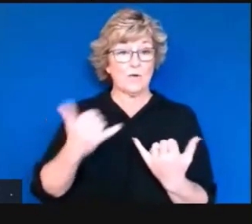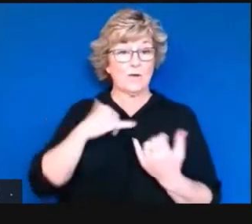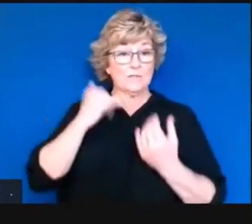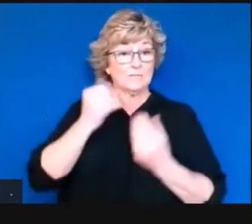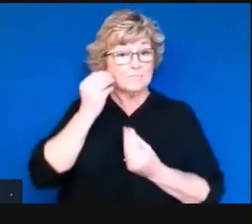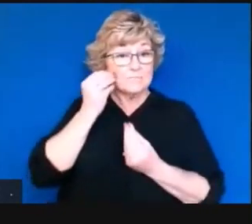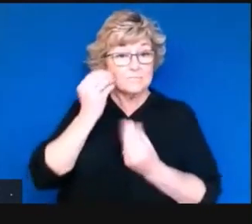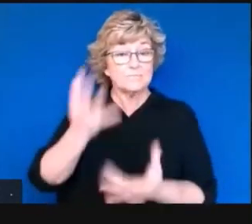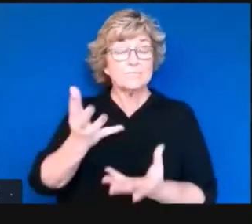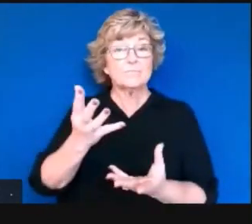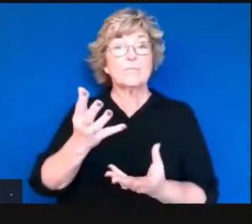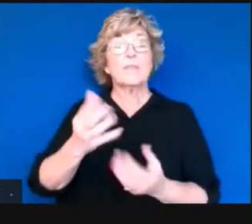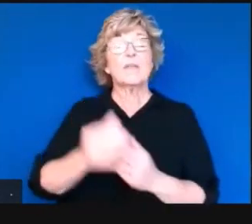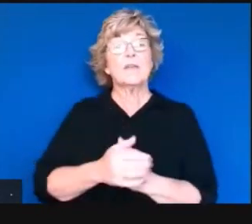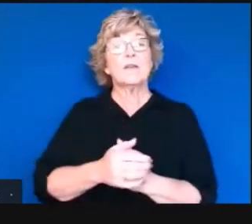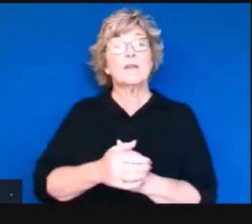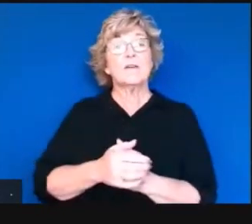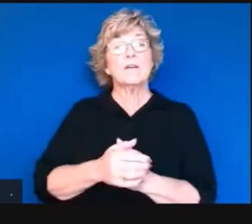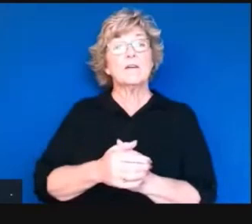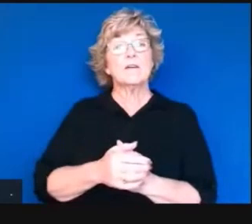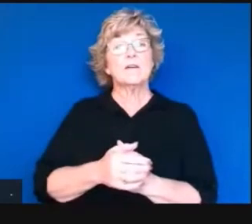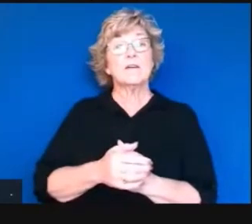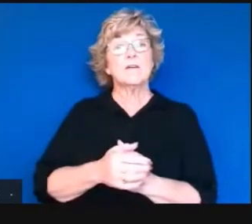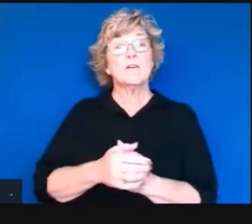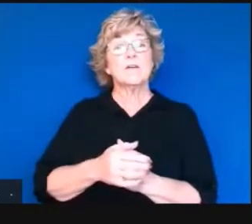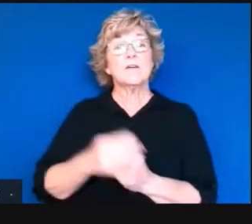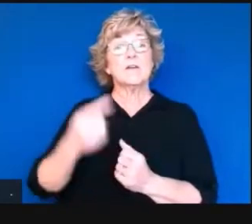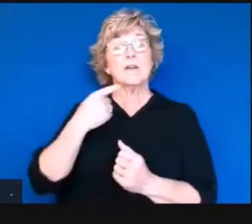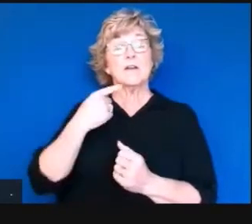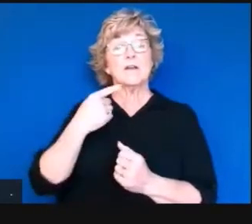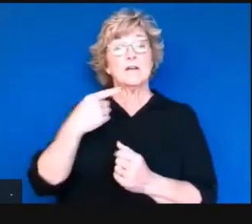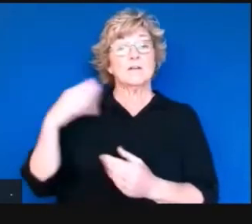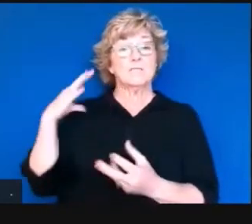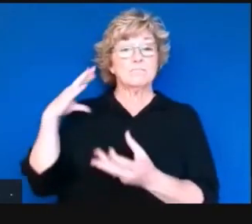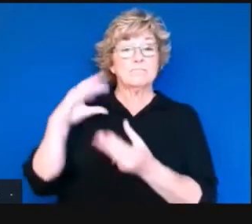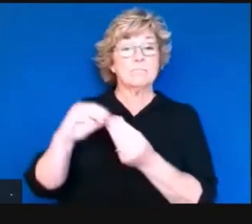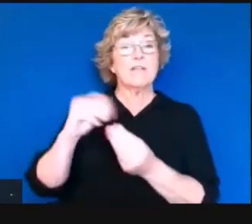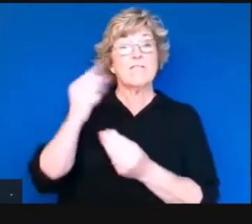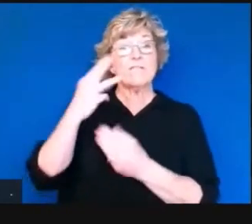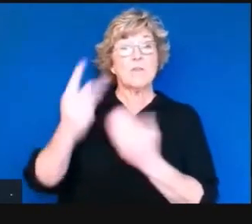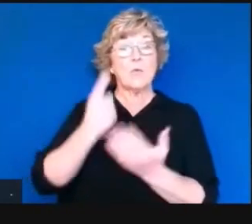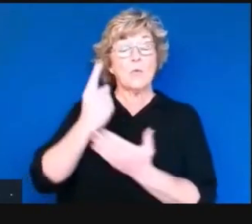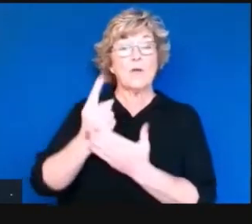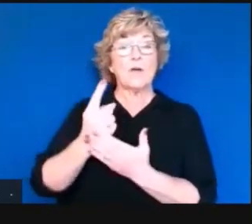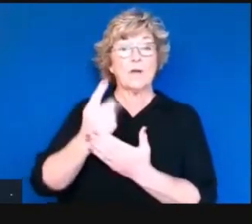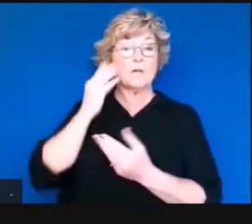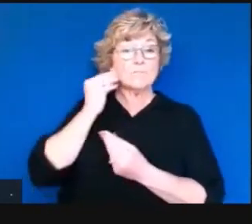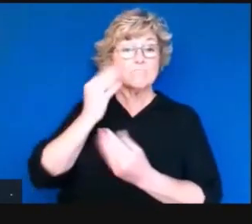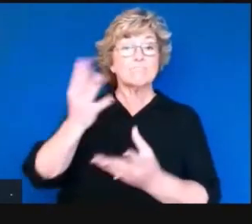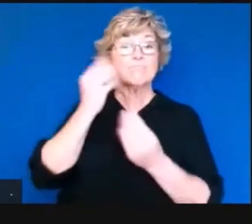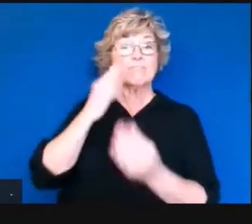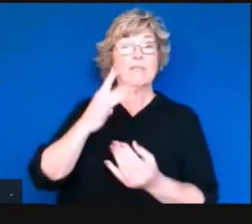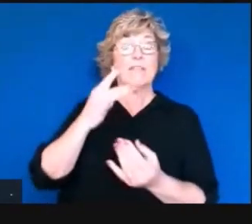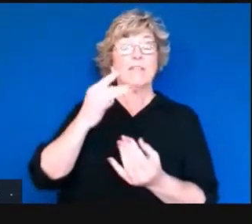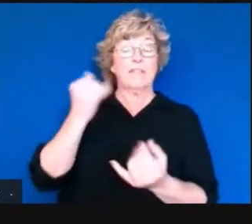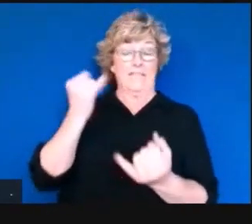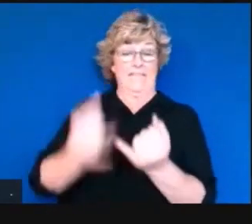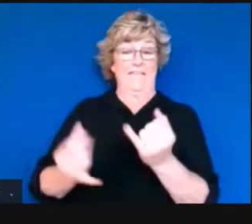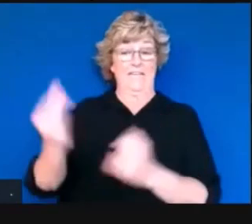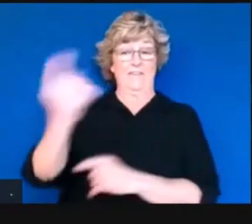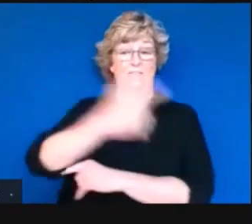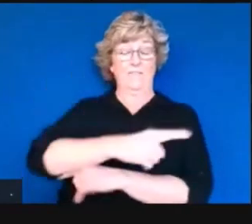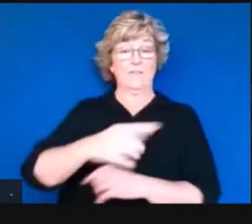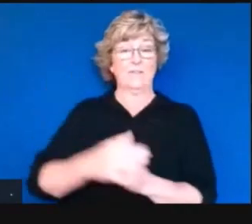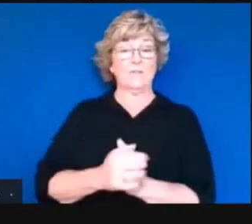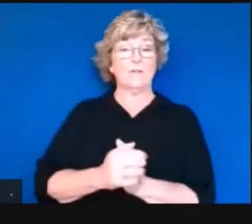you, we'll update you on an hourly basis, or at least over the course of the next few hours, we'll update you at the end of the day. But as I